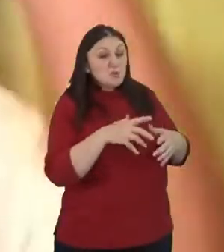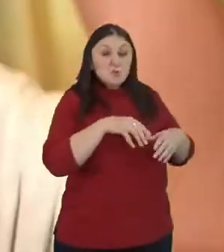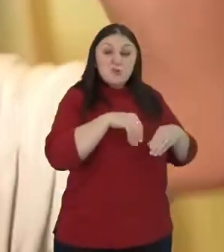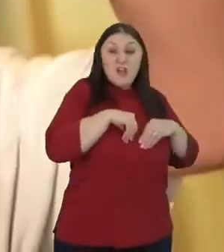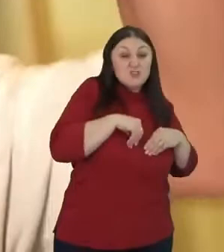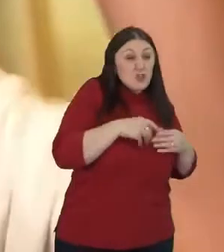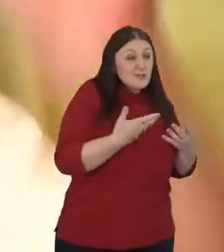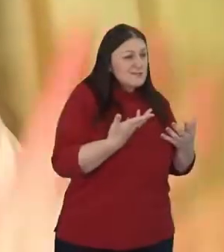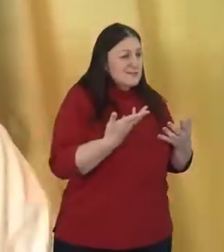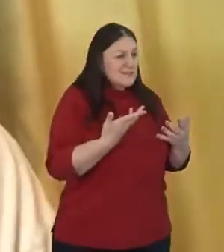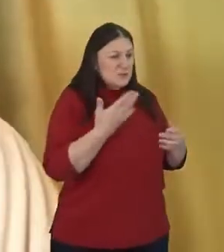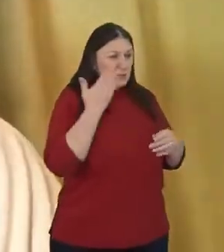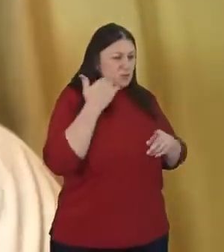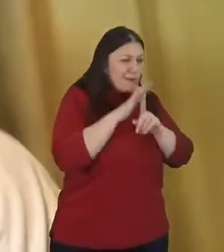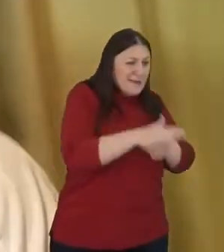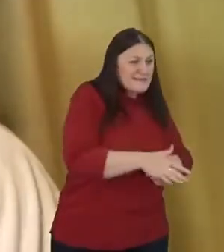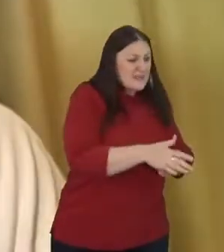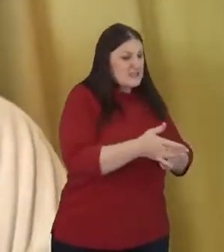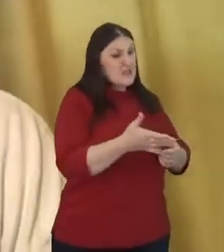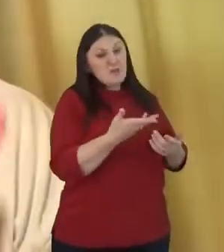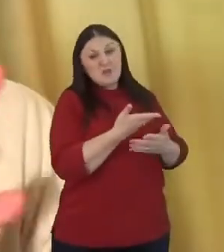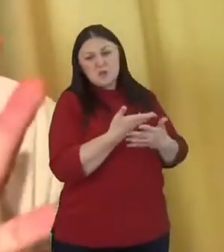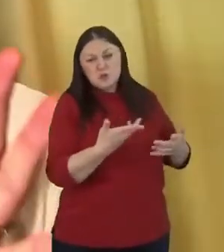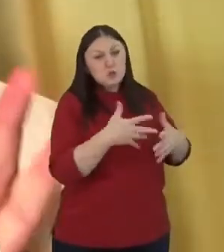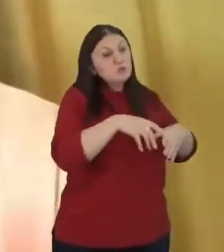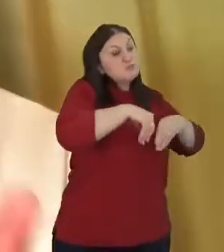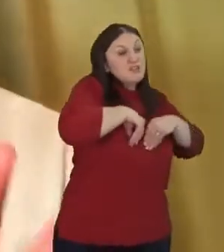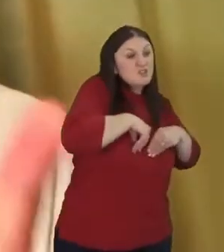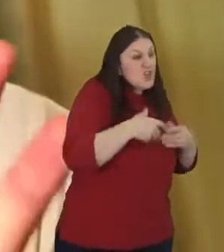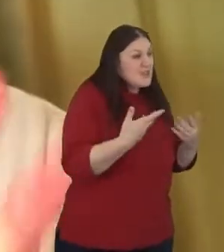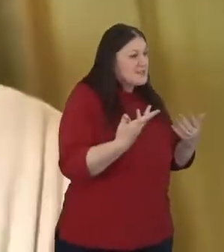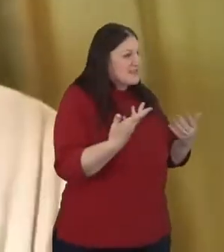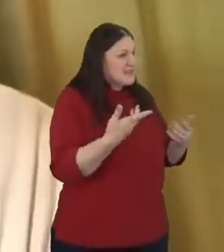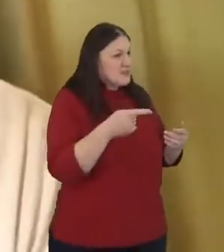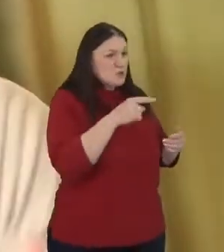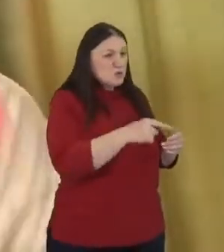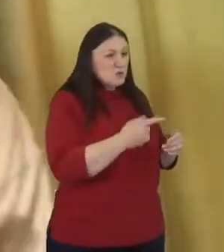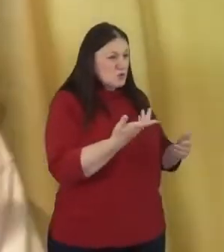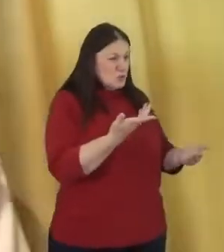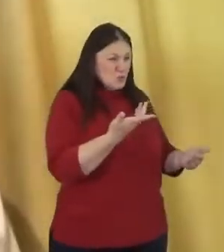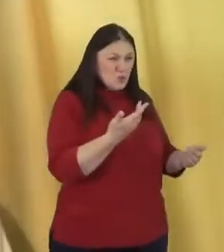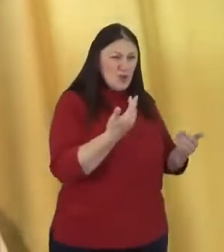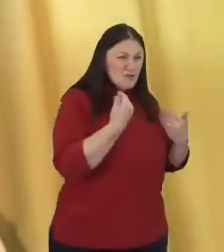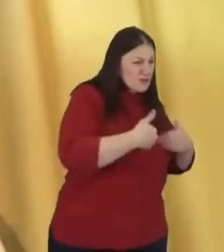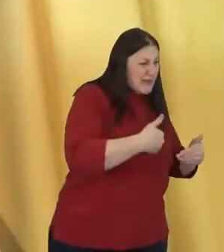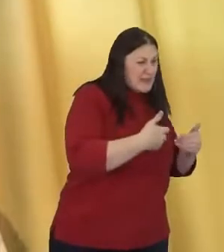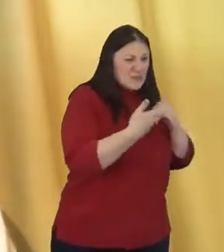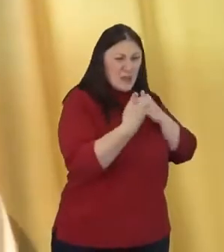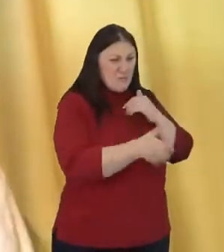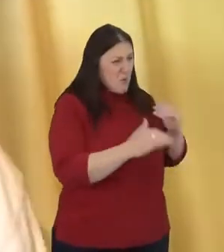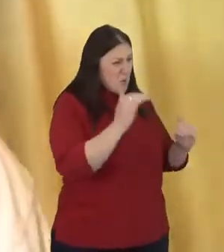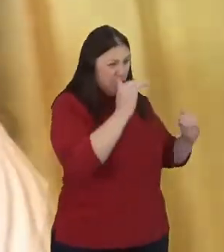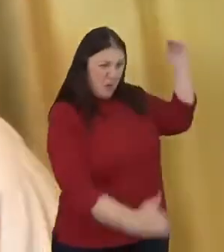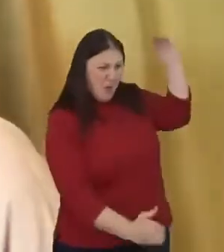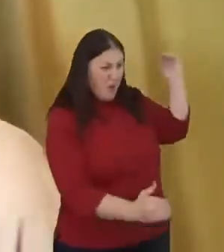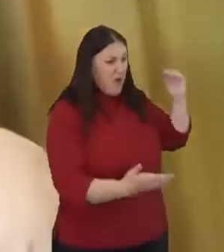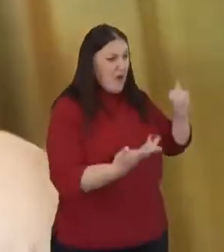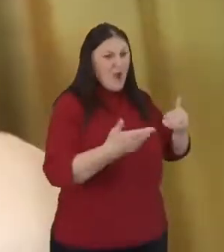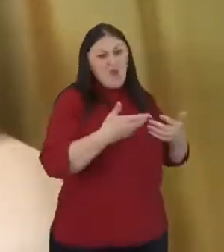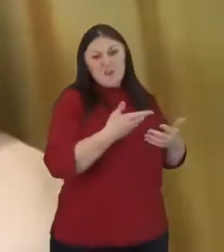inequity between the rich and the poor, way too adjusted to violence. We need some holy,